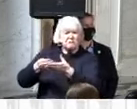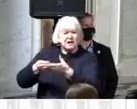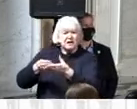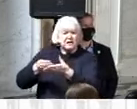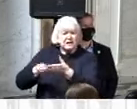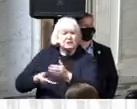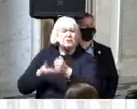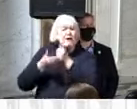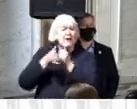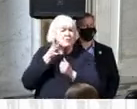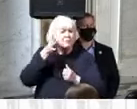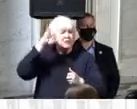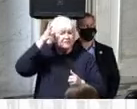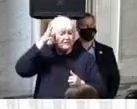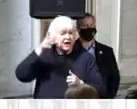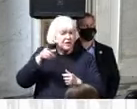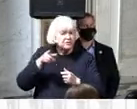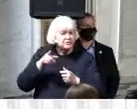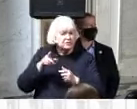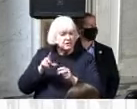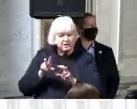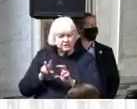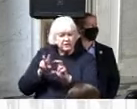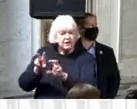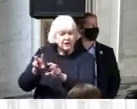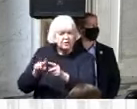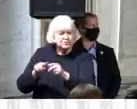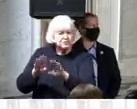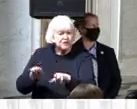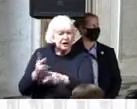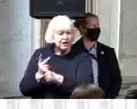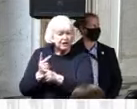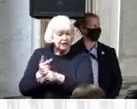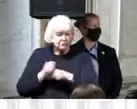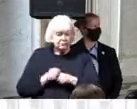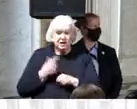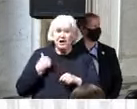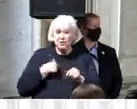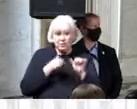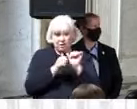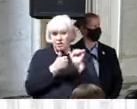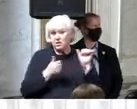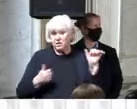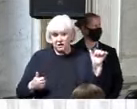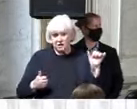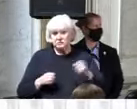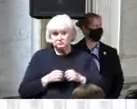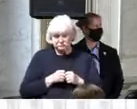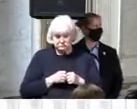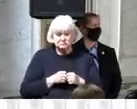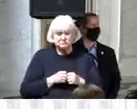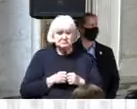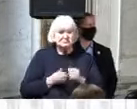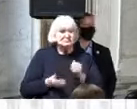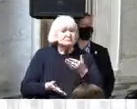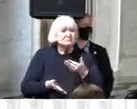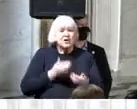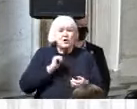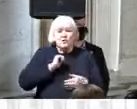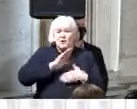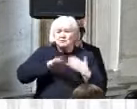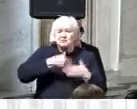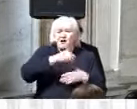fact we invest fewer public dollars in early childhood education than almost all other developed